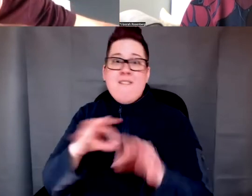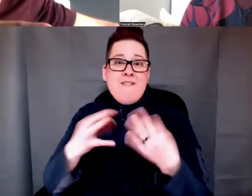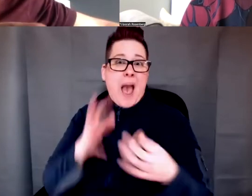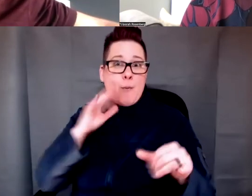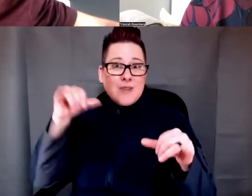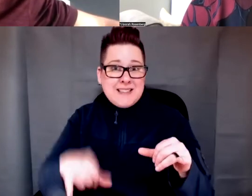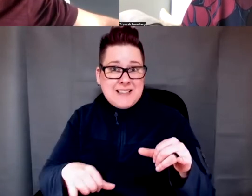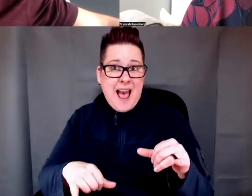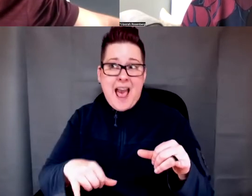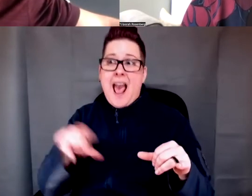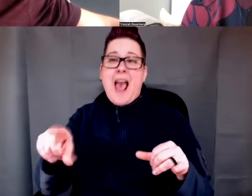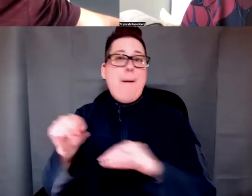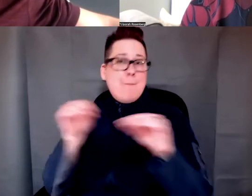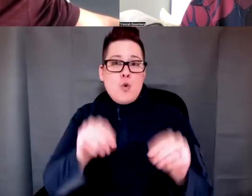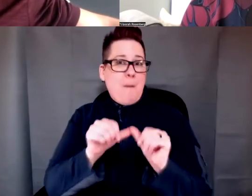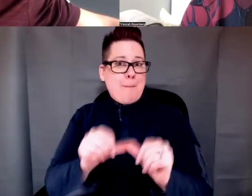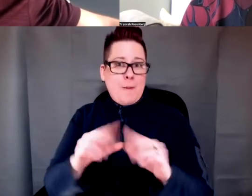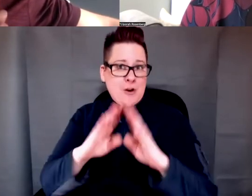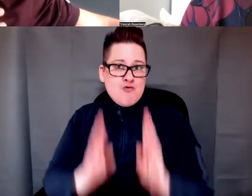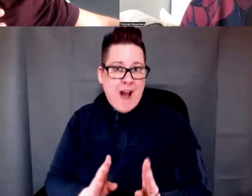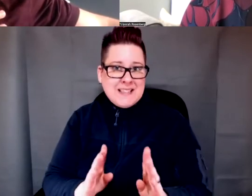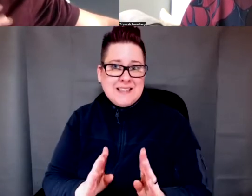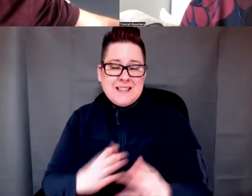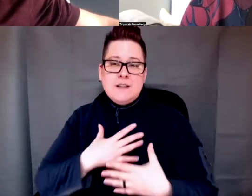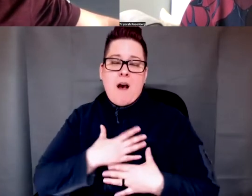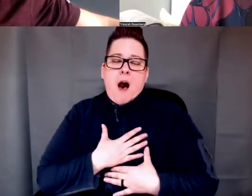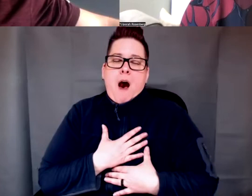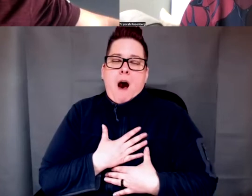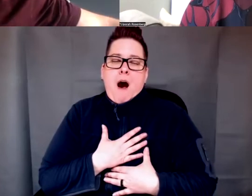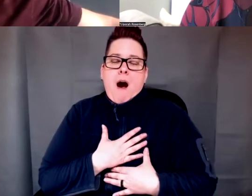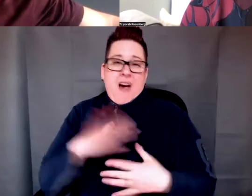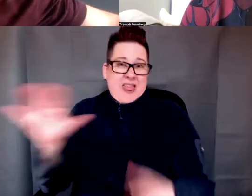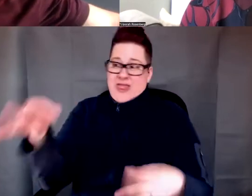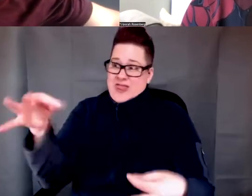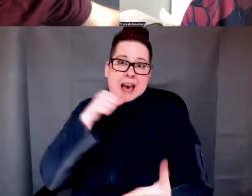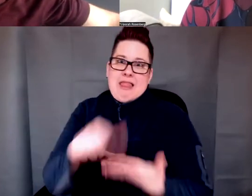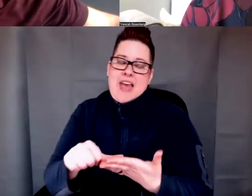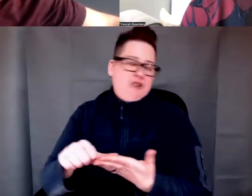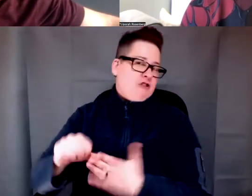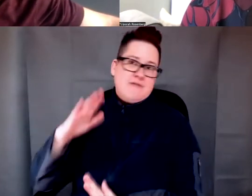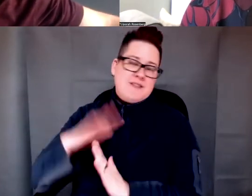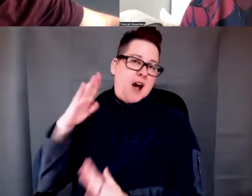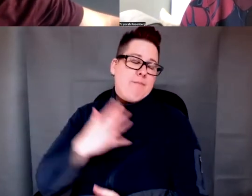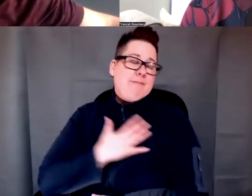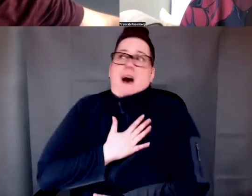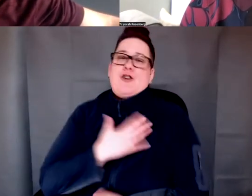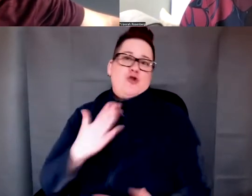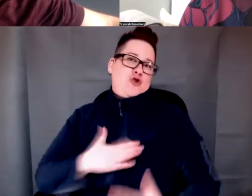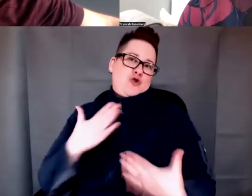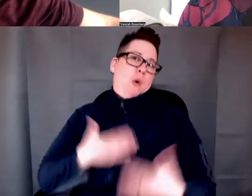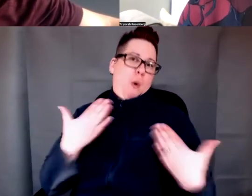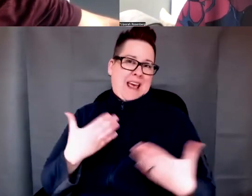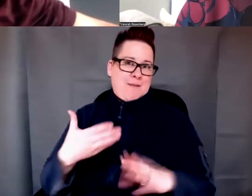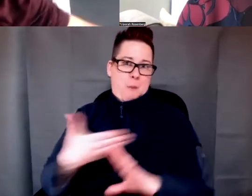that they moved to a permanent residence procedure, it was the biggest joy I have ever